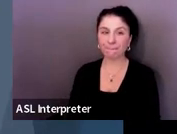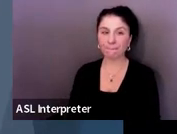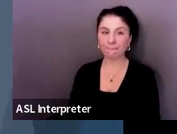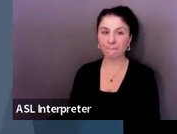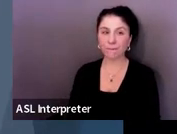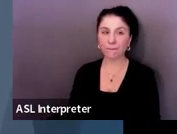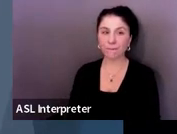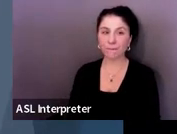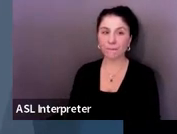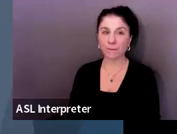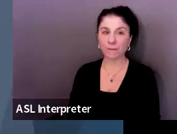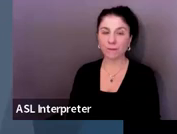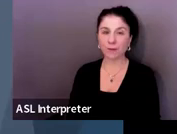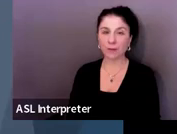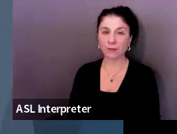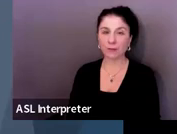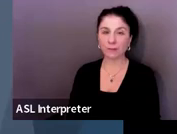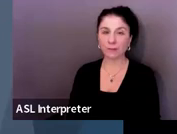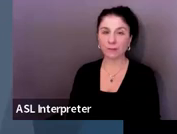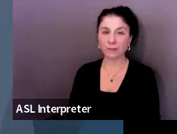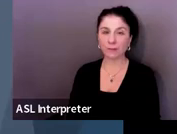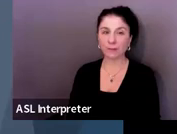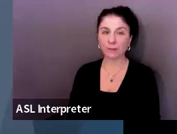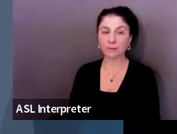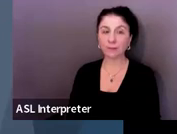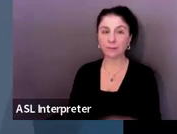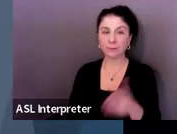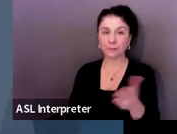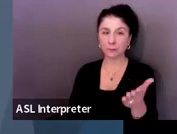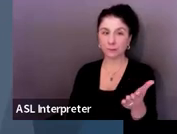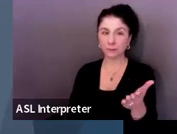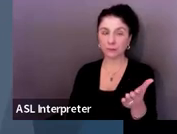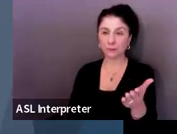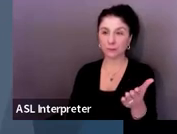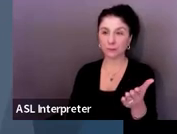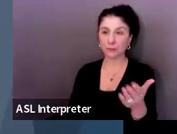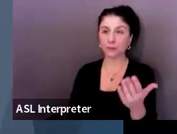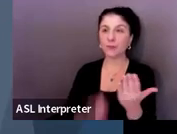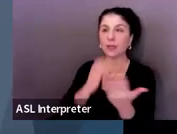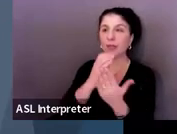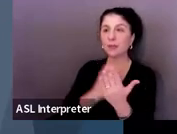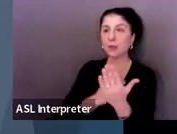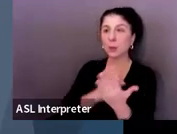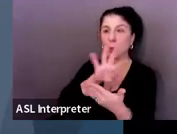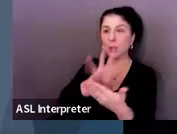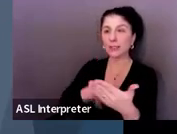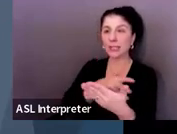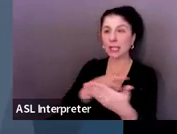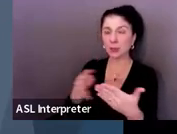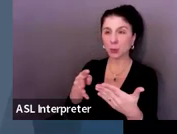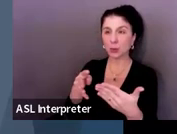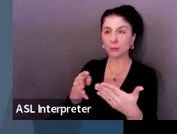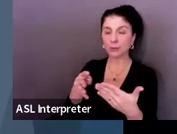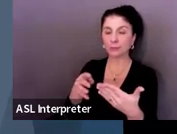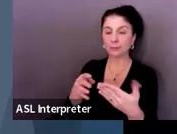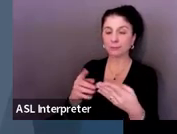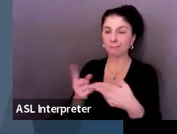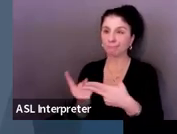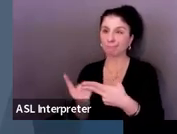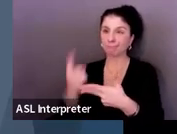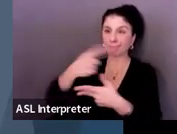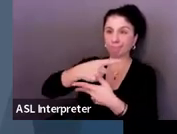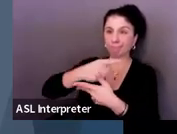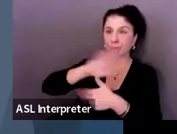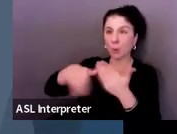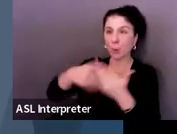All right. So the course of study is the course schedule that is the multi-year through the exit of or